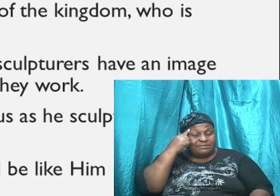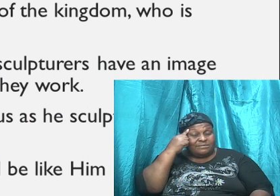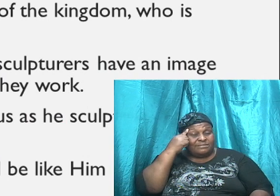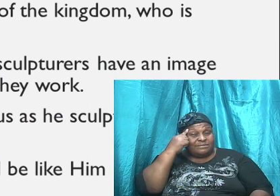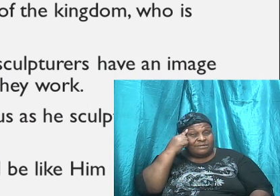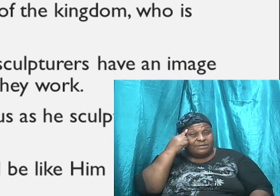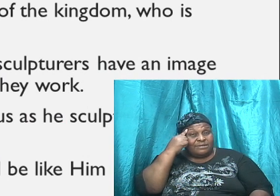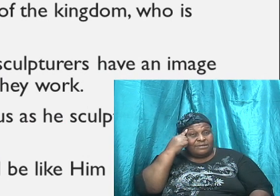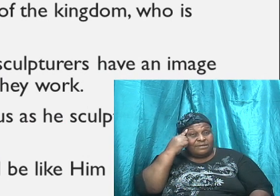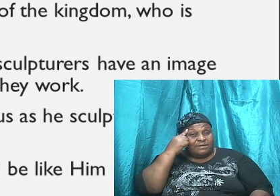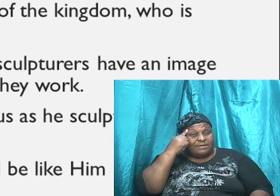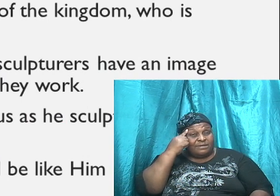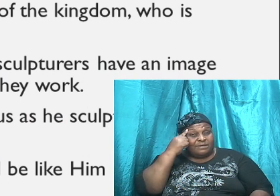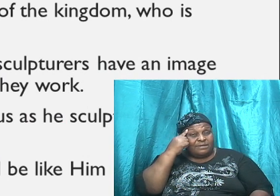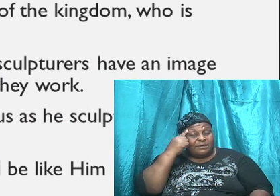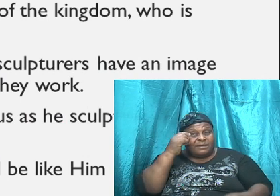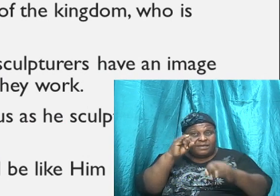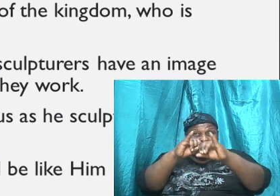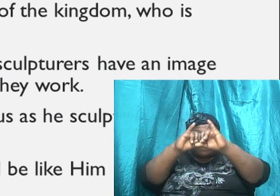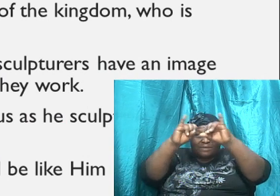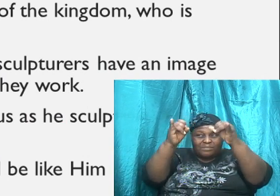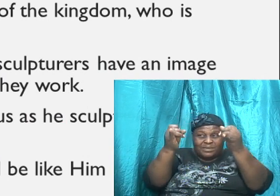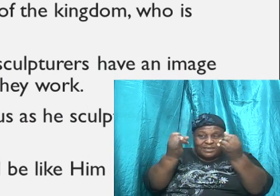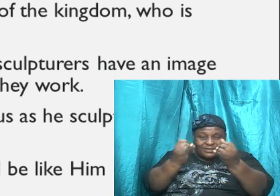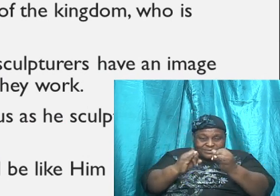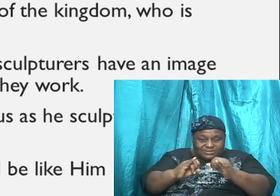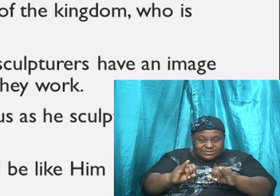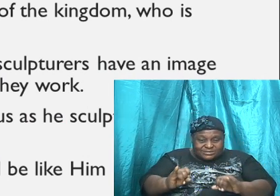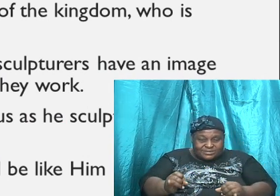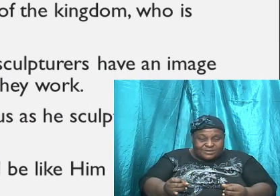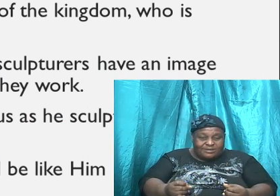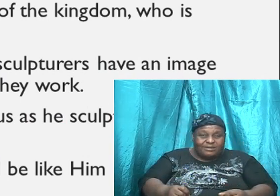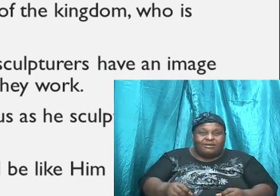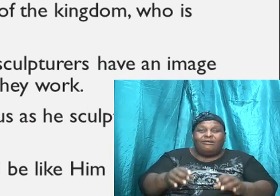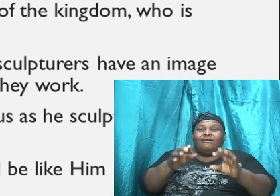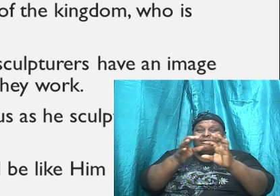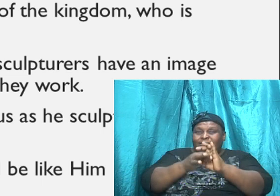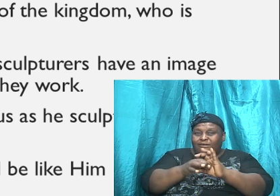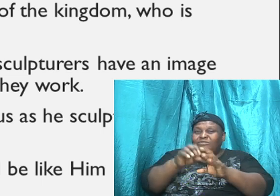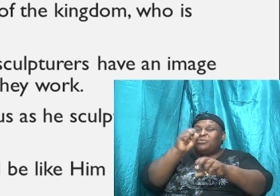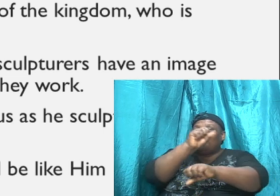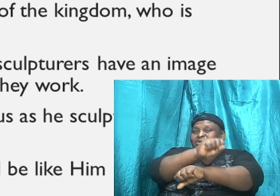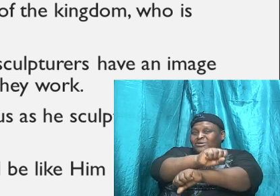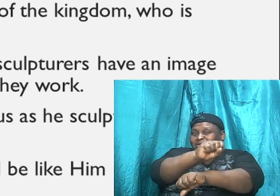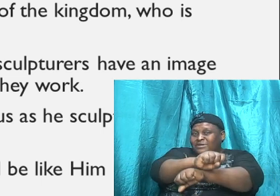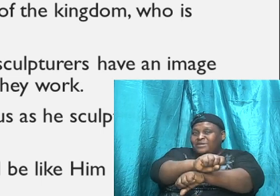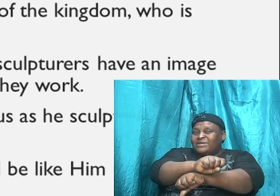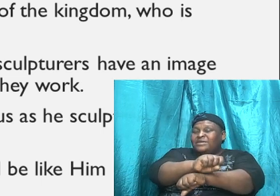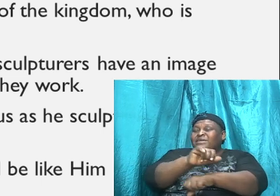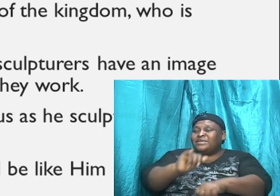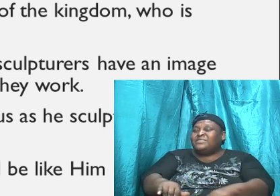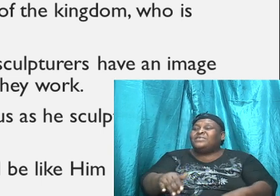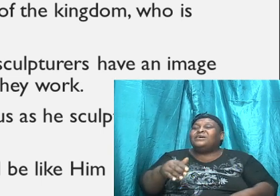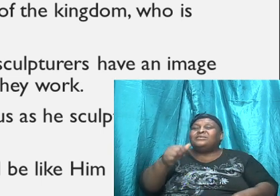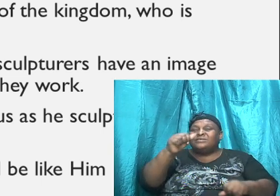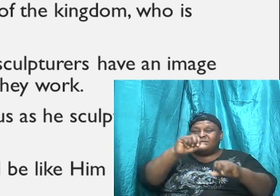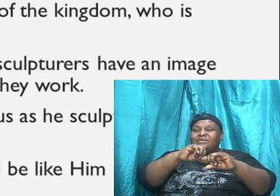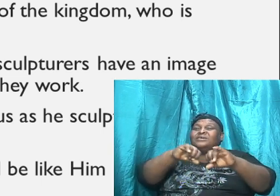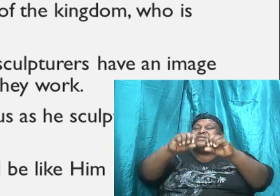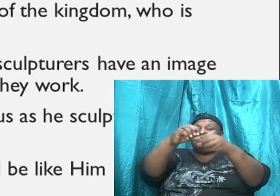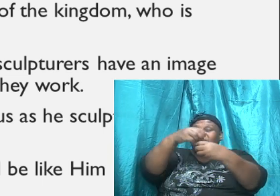an image of the work that he is creating.